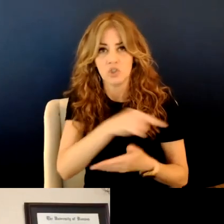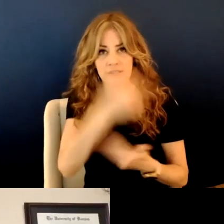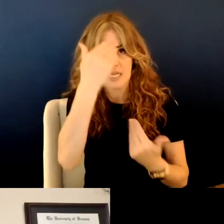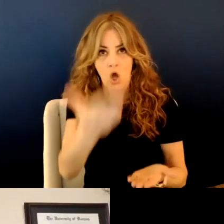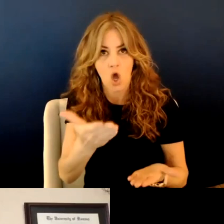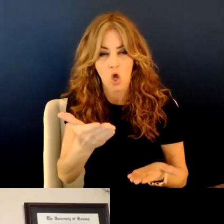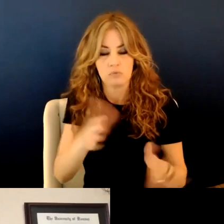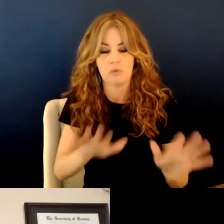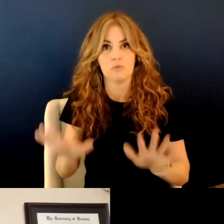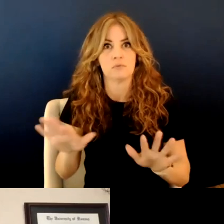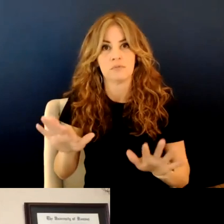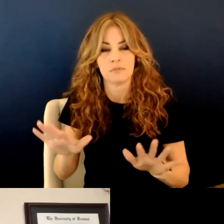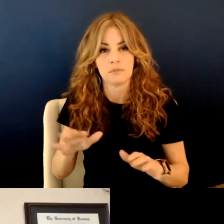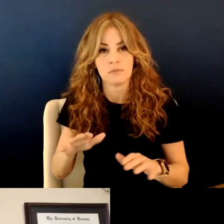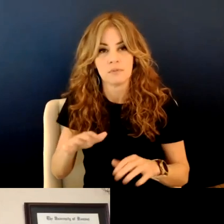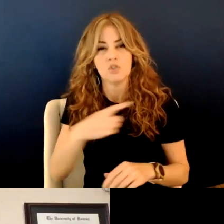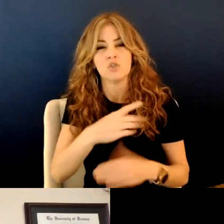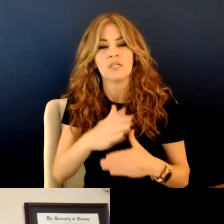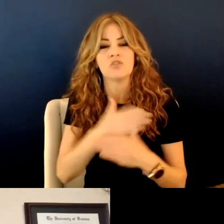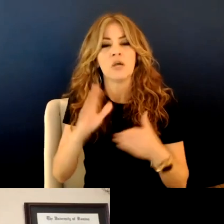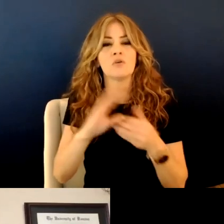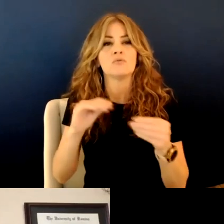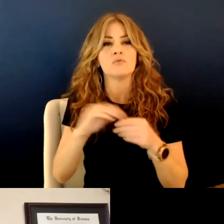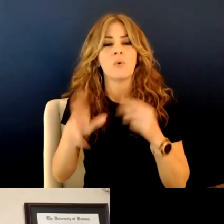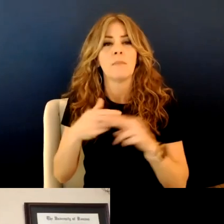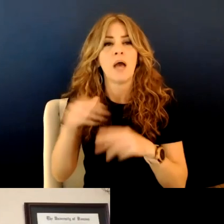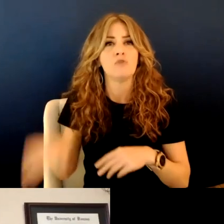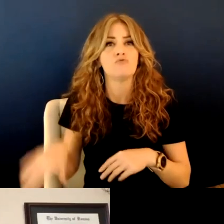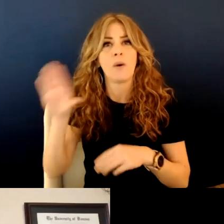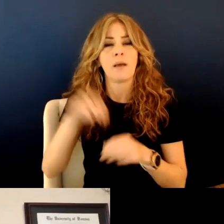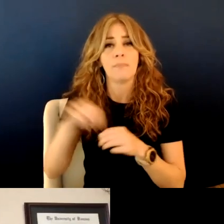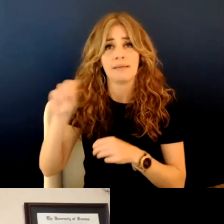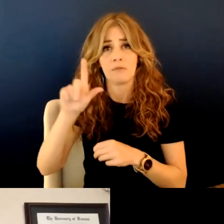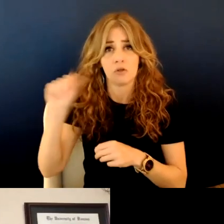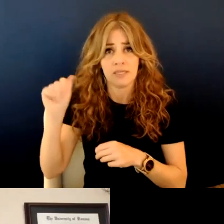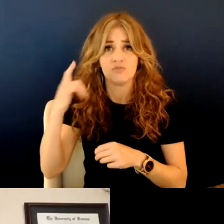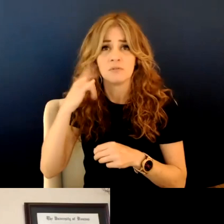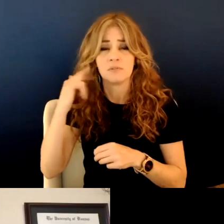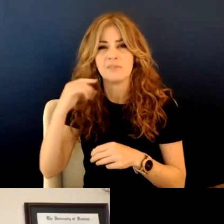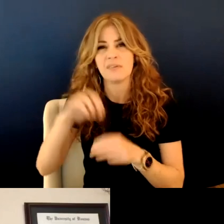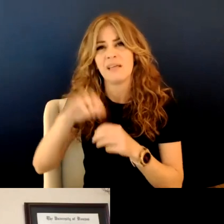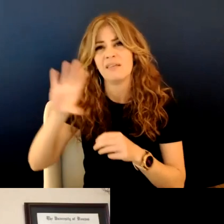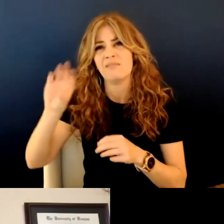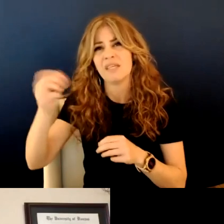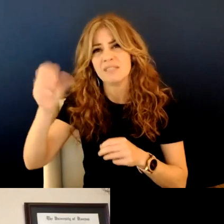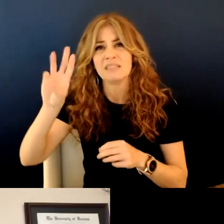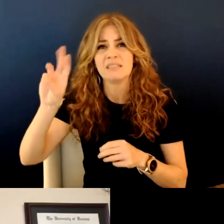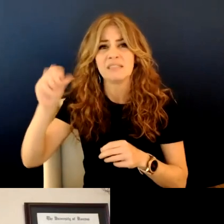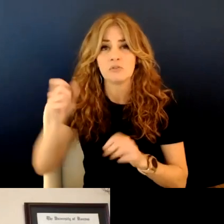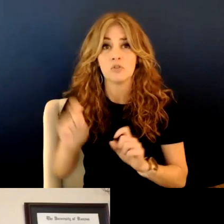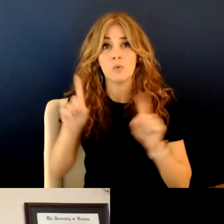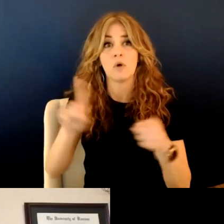she shared a story with me about, um, growing up in Los Angeles in the 1950s and 60s and going to job